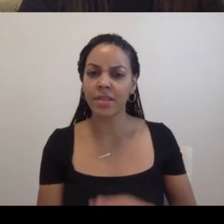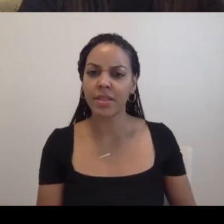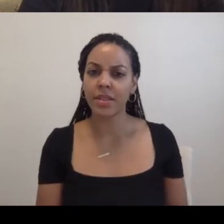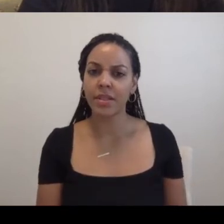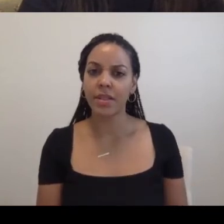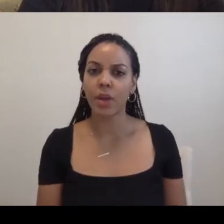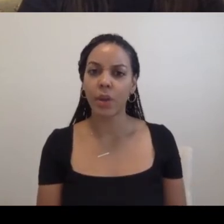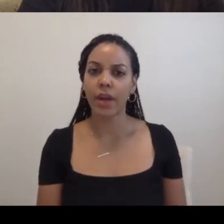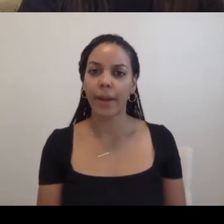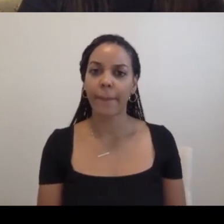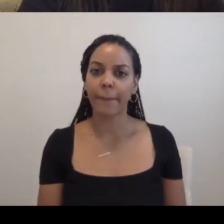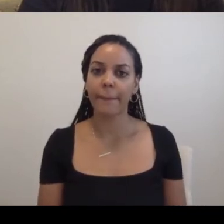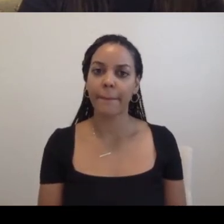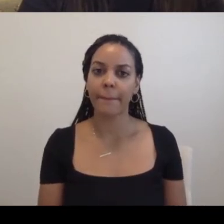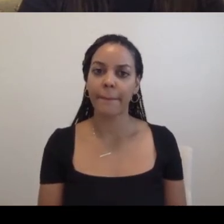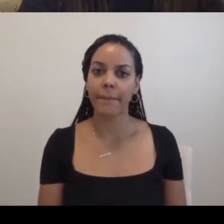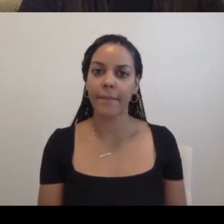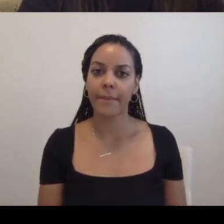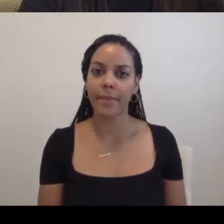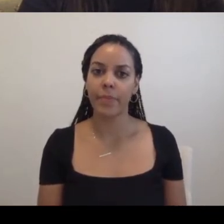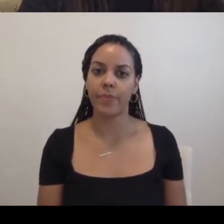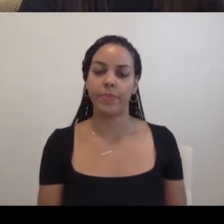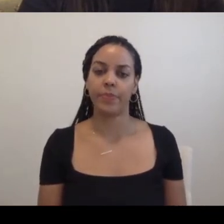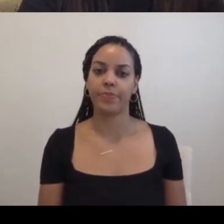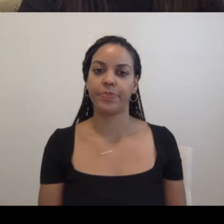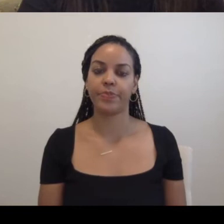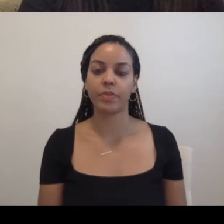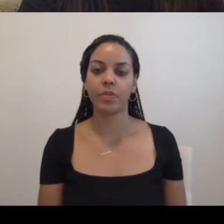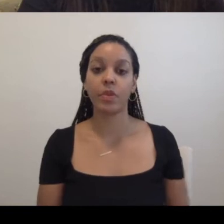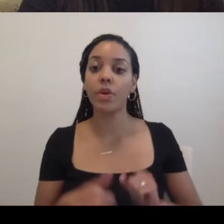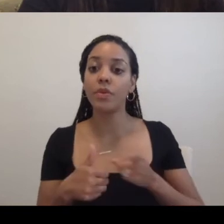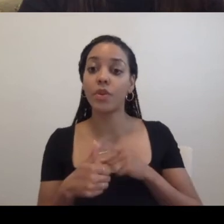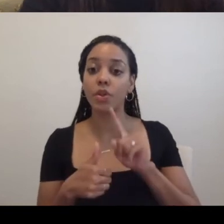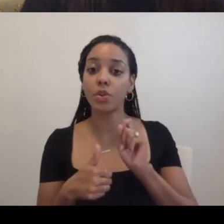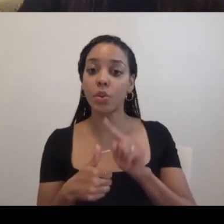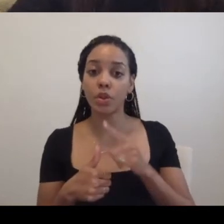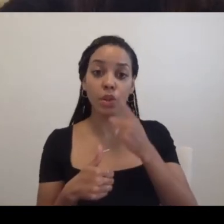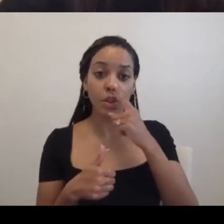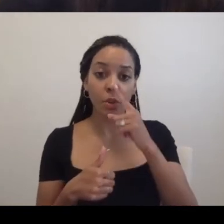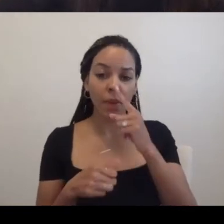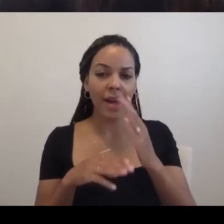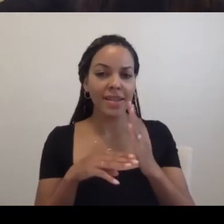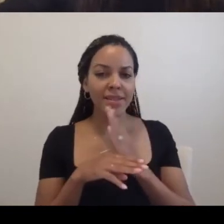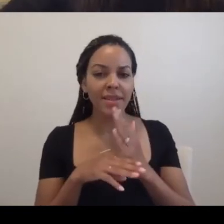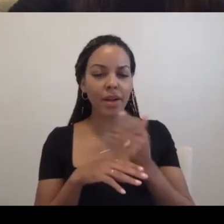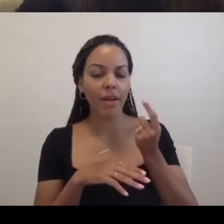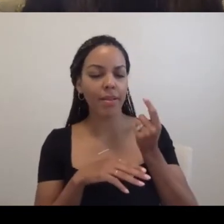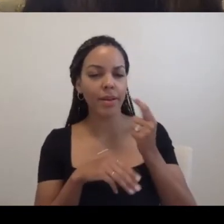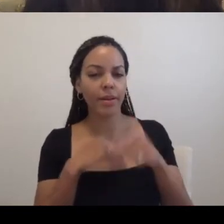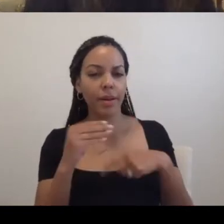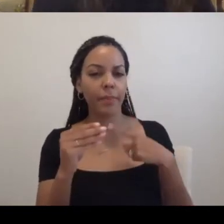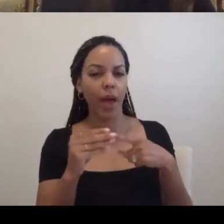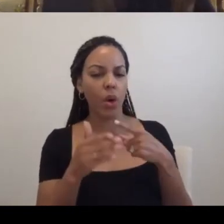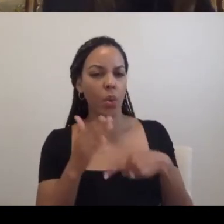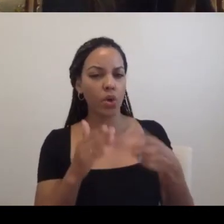Okay, here we go. So question one. Could you share a bit about what you see as